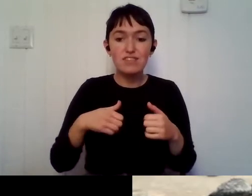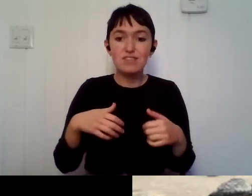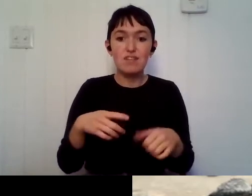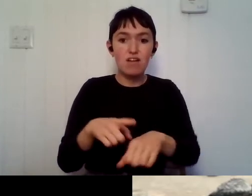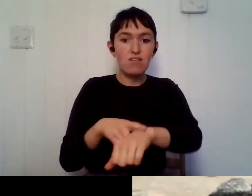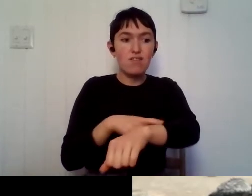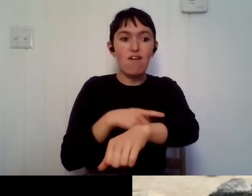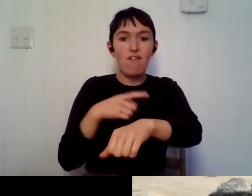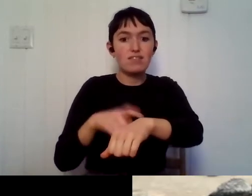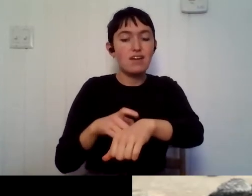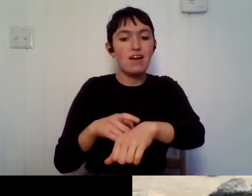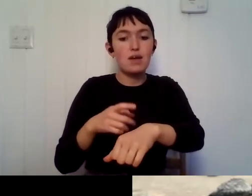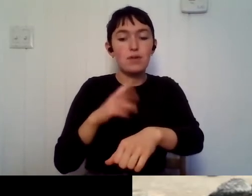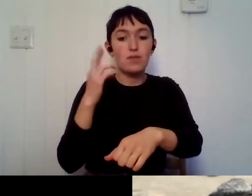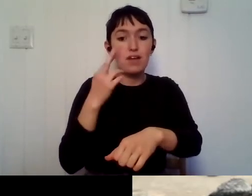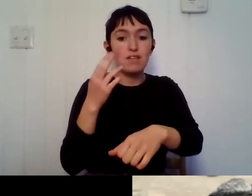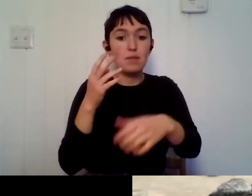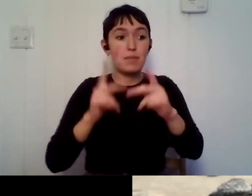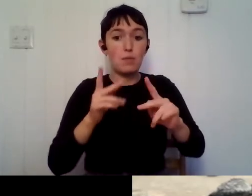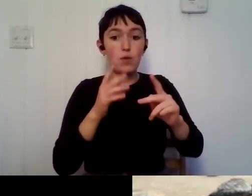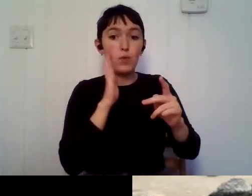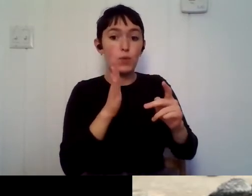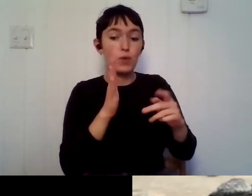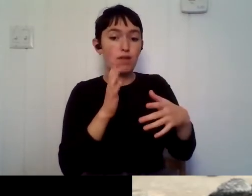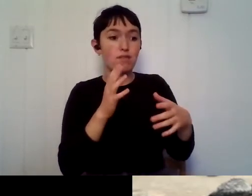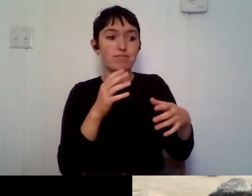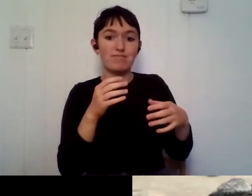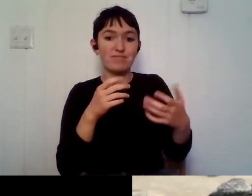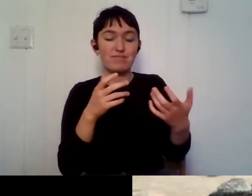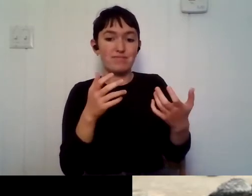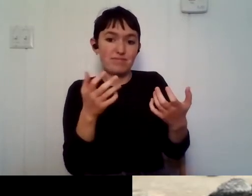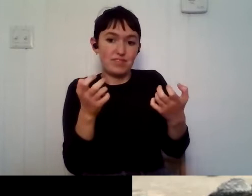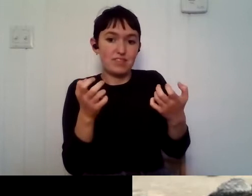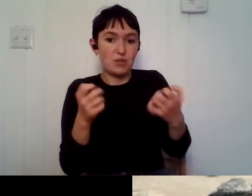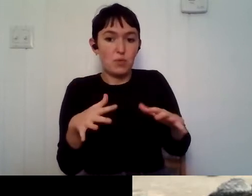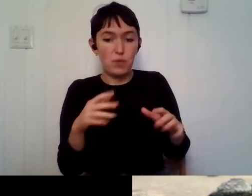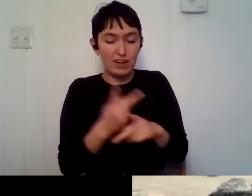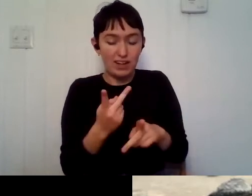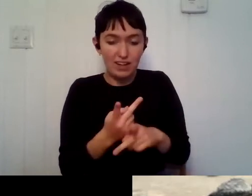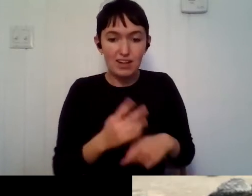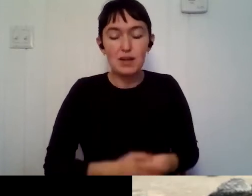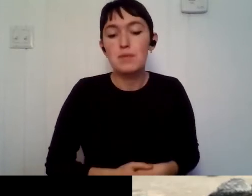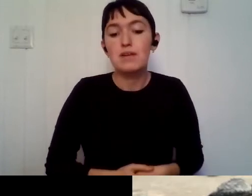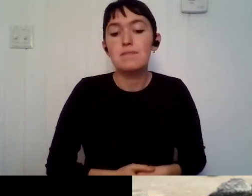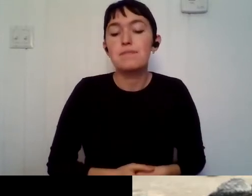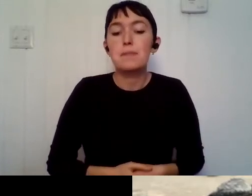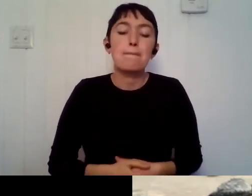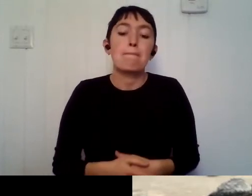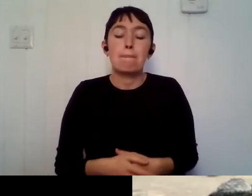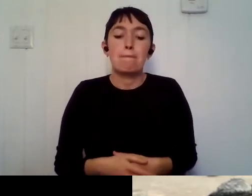sometimes these areas that are, these red earth hires are being released or they're not native, um, to